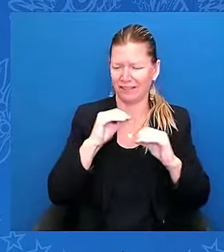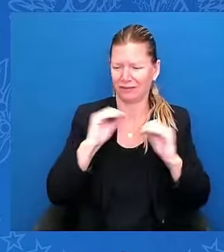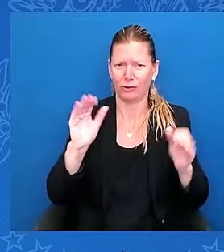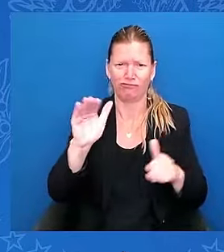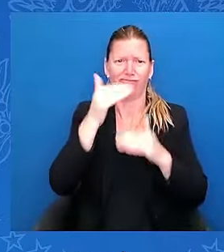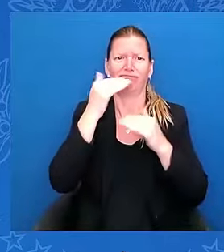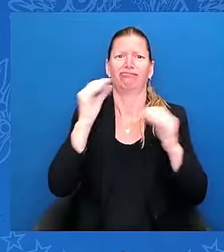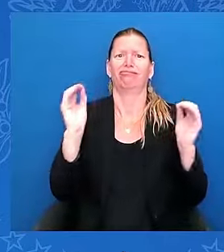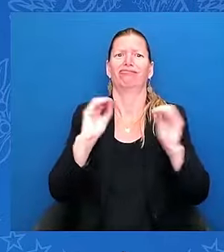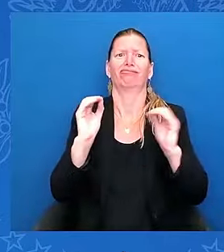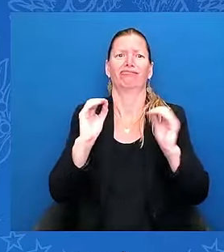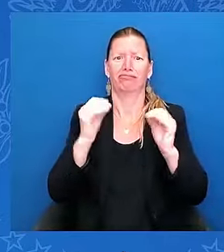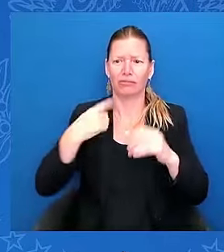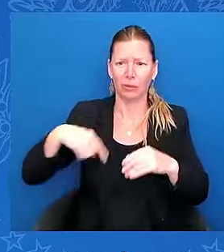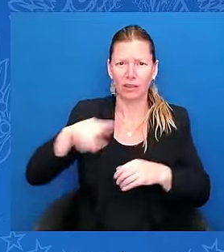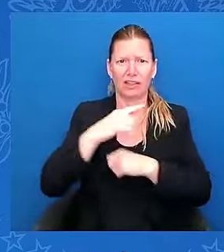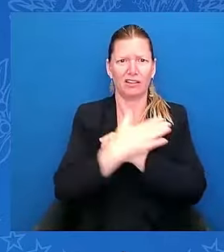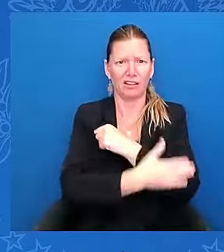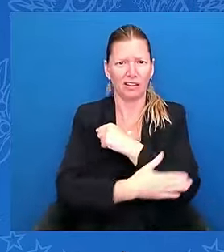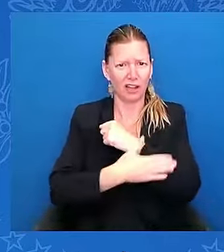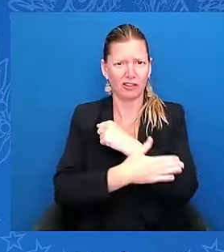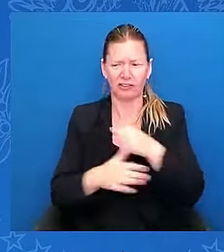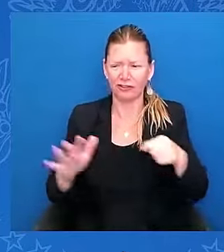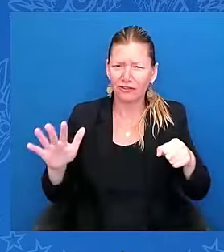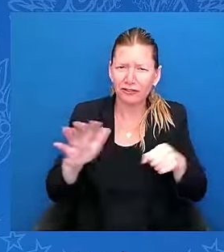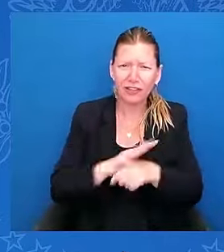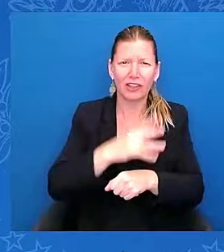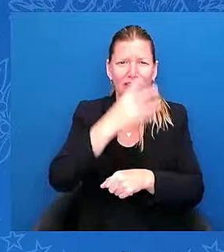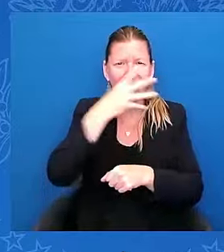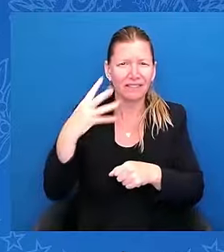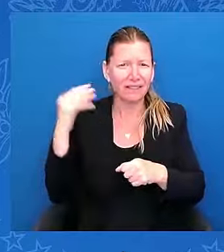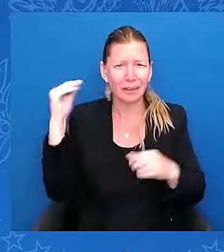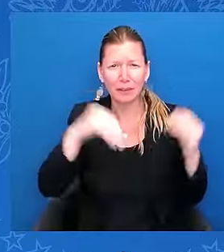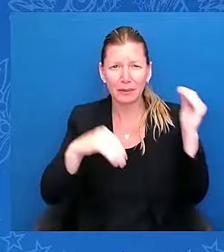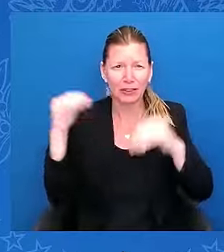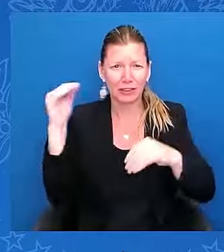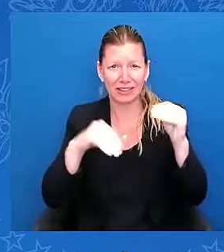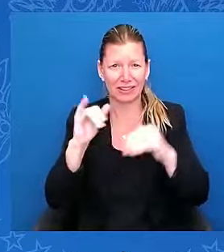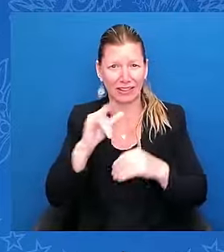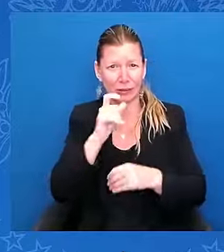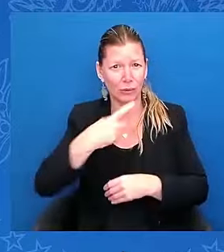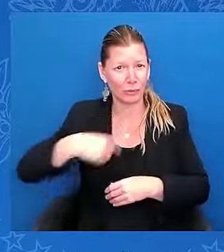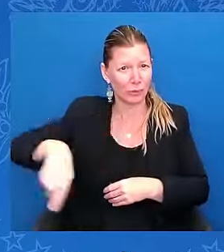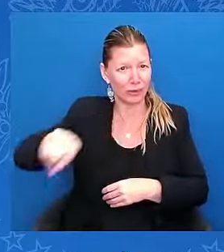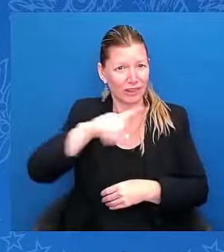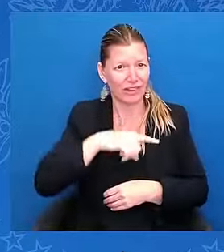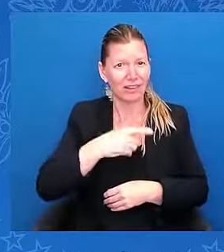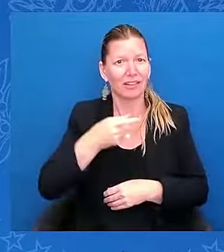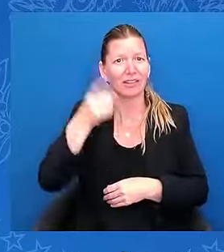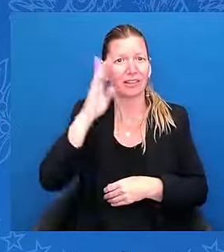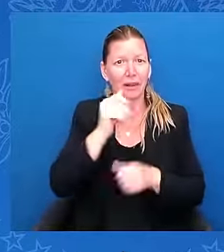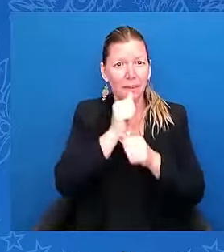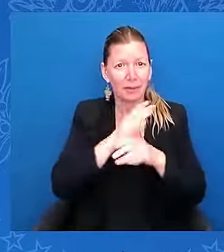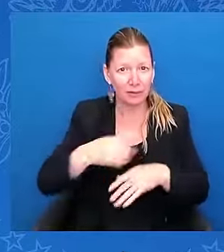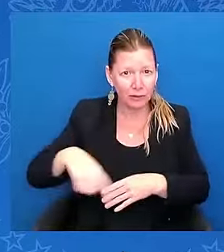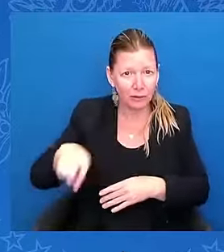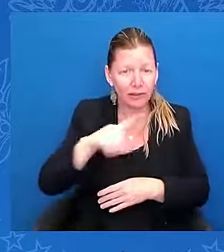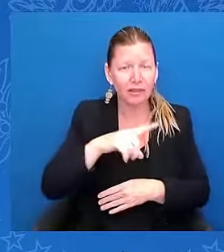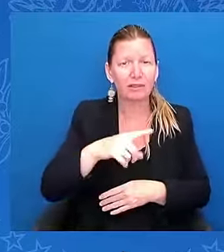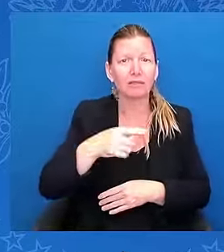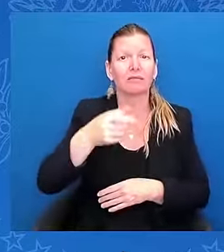And that's who we are. God bless you all. May God protect our forces. Thank you. For you.